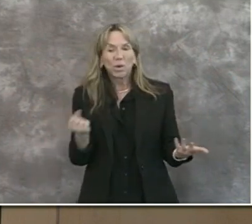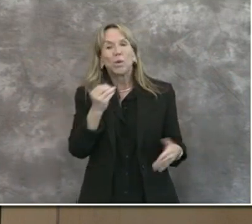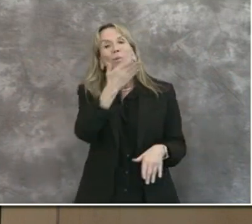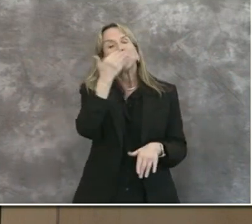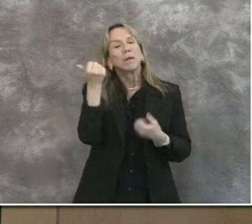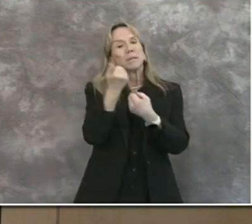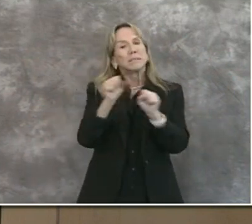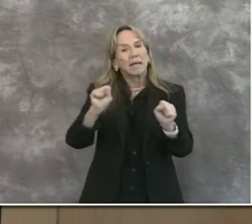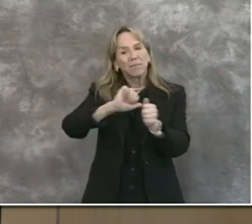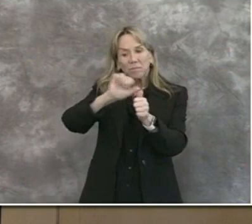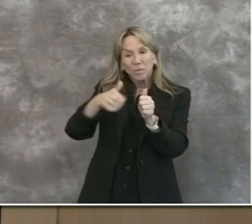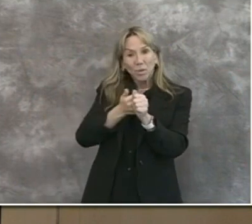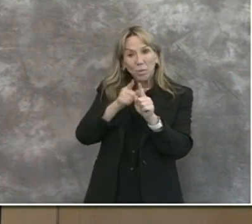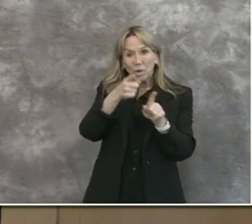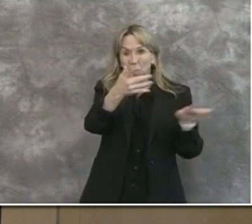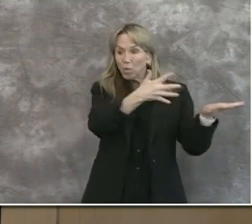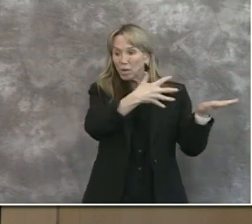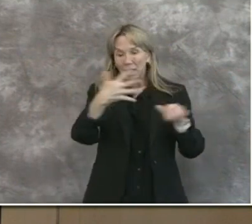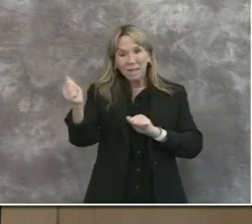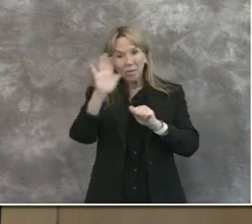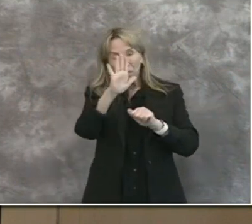are outside of your household